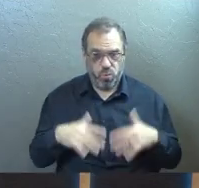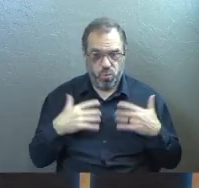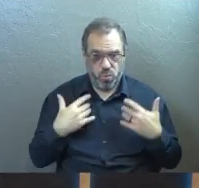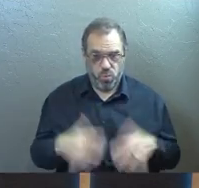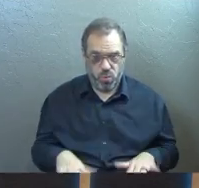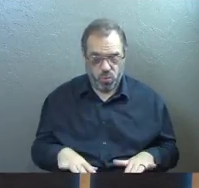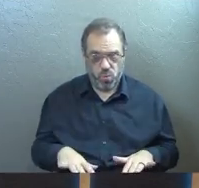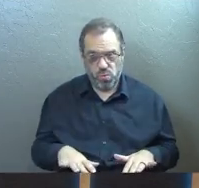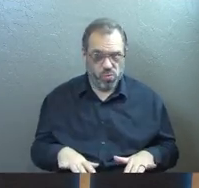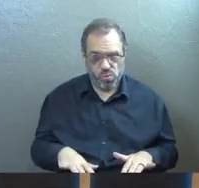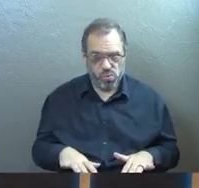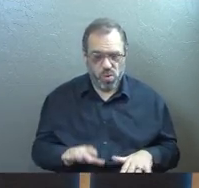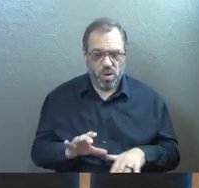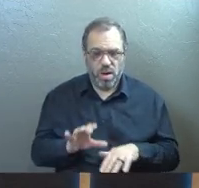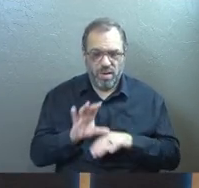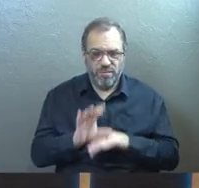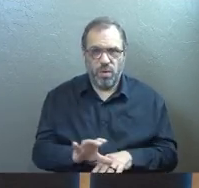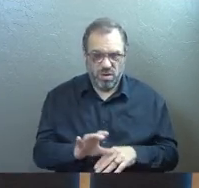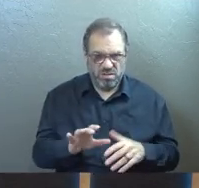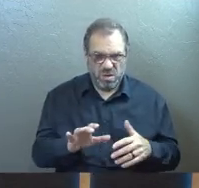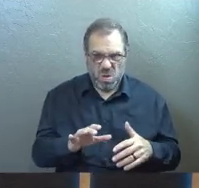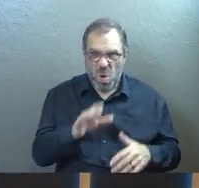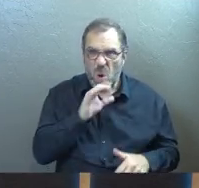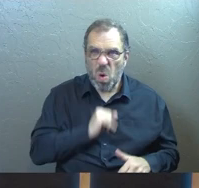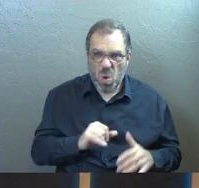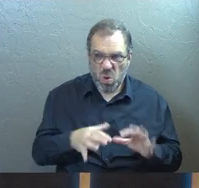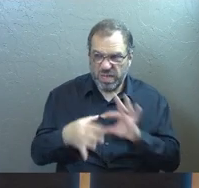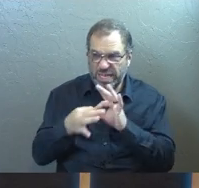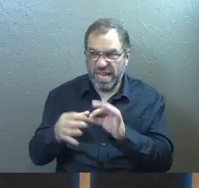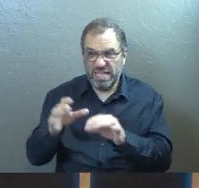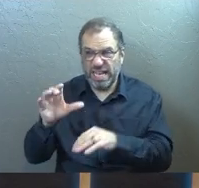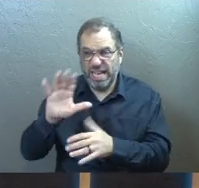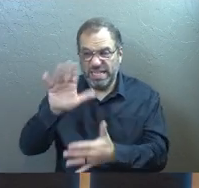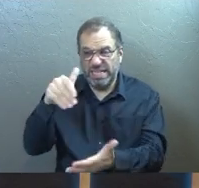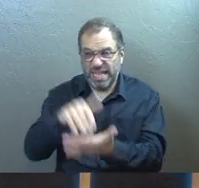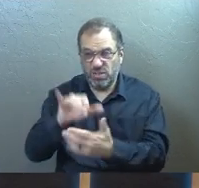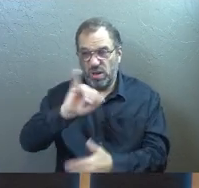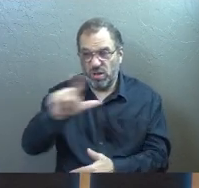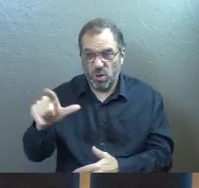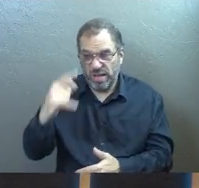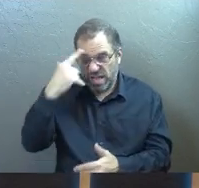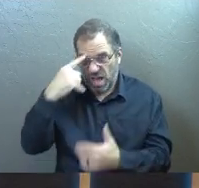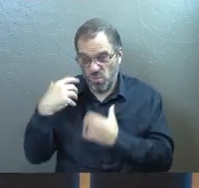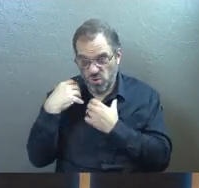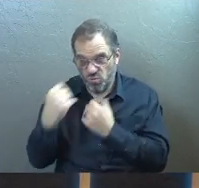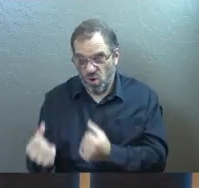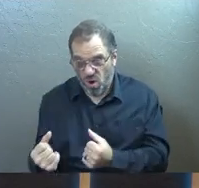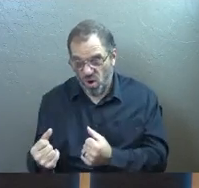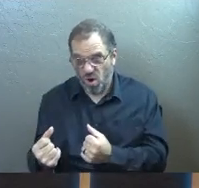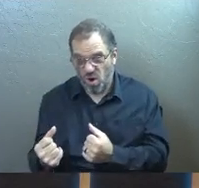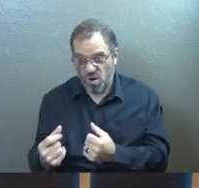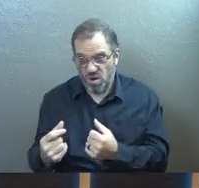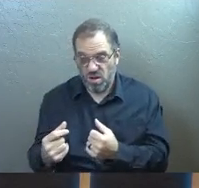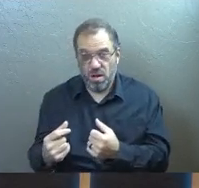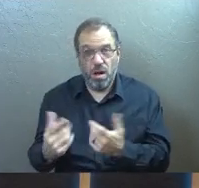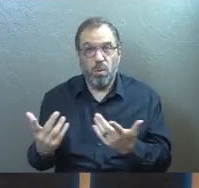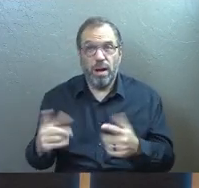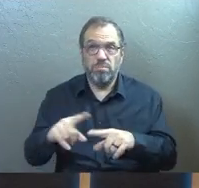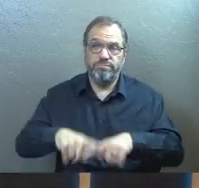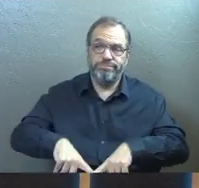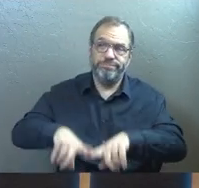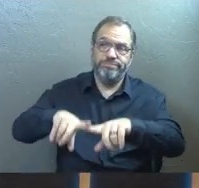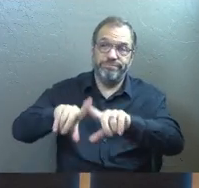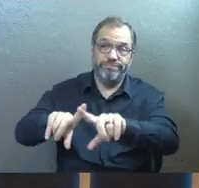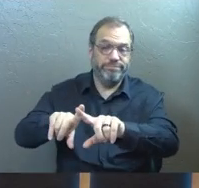actually driven them from all those old connections that they thought made them strong and made them rely 100%